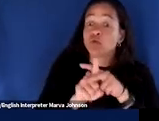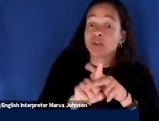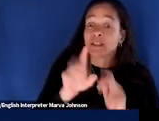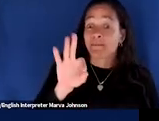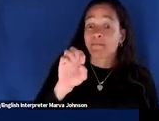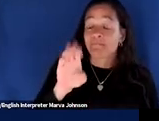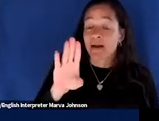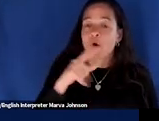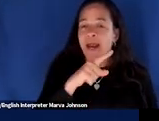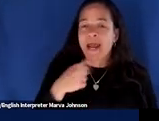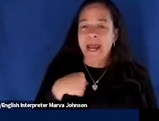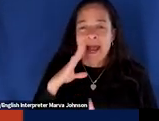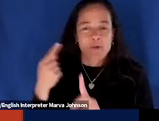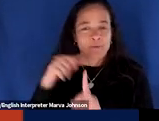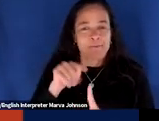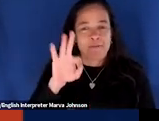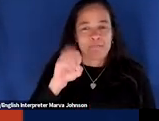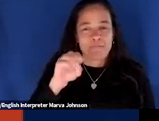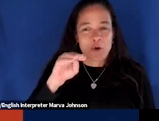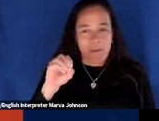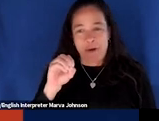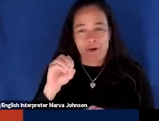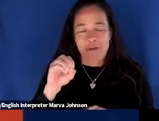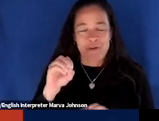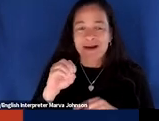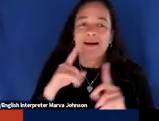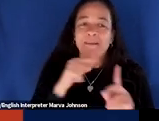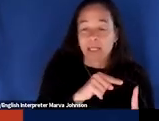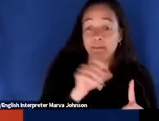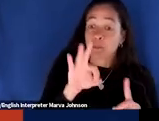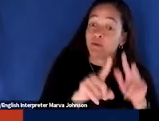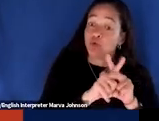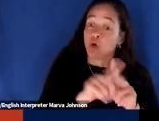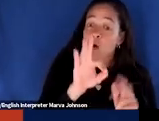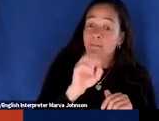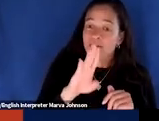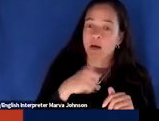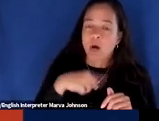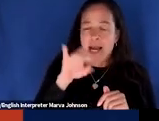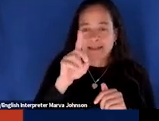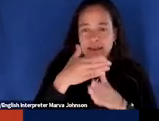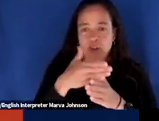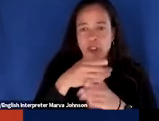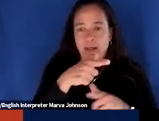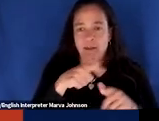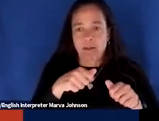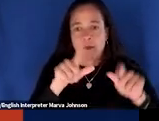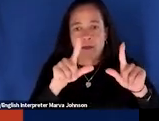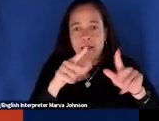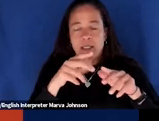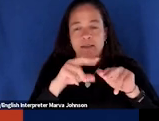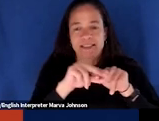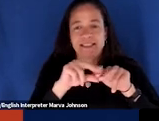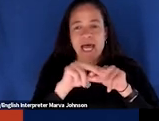referring constantly back to my february session but if you attended it you know that i shared this slide and asked this question of